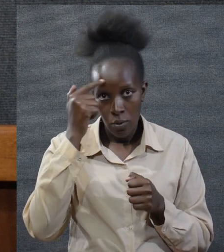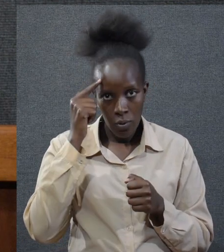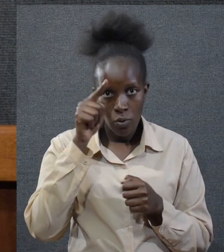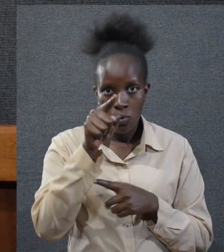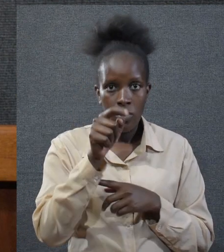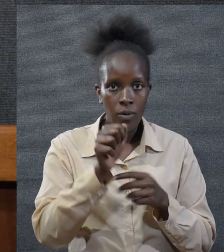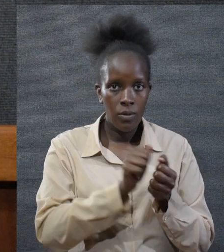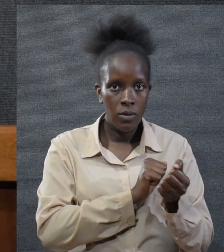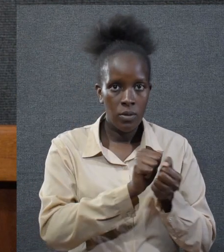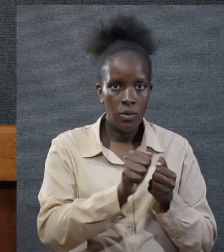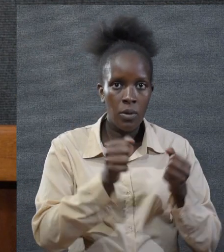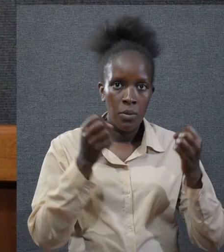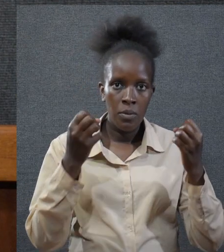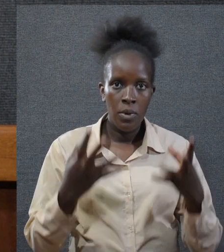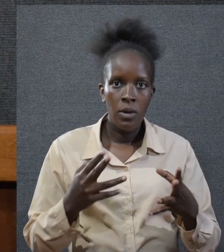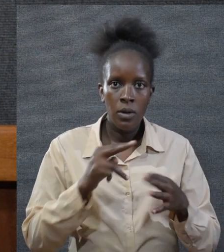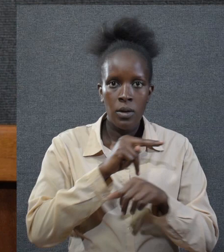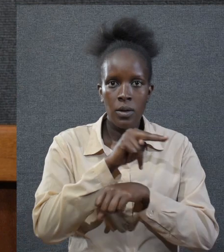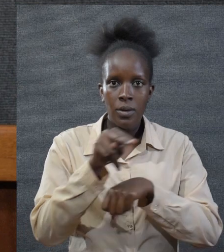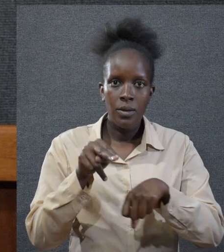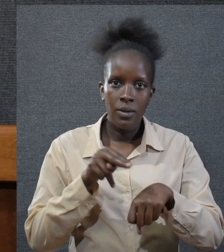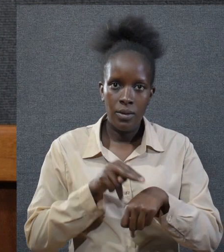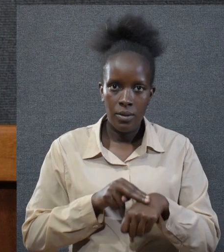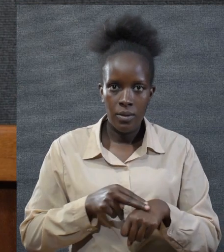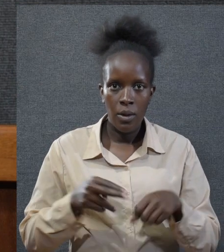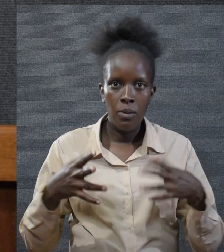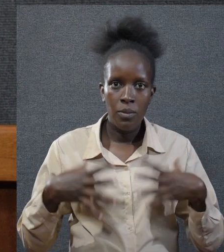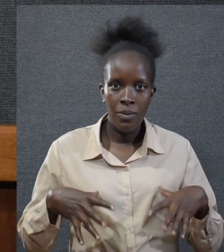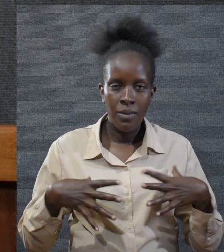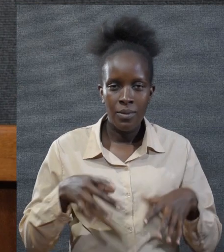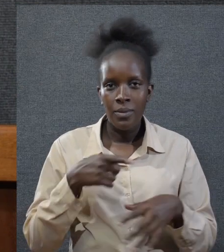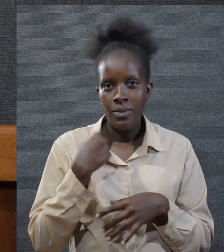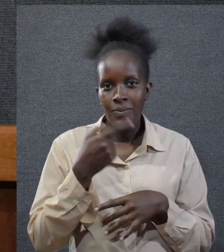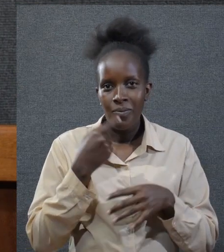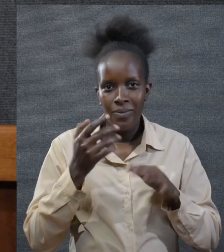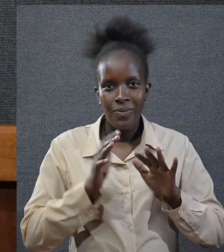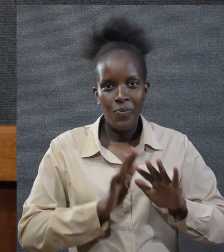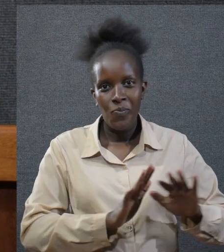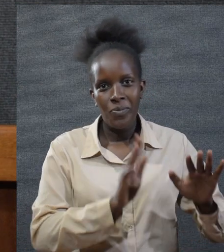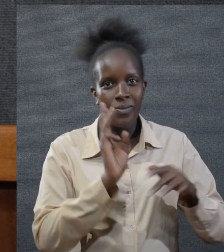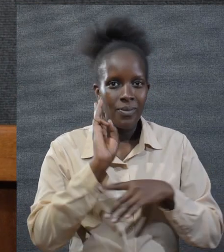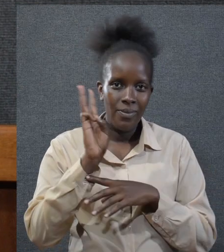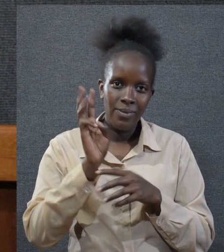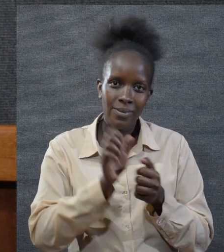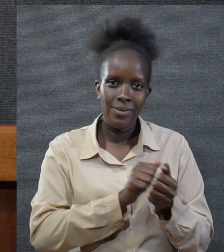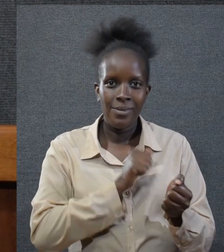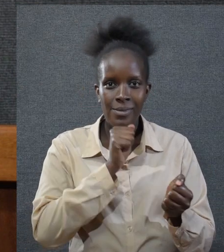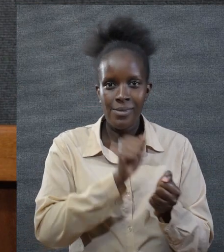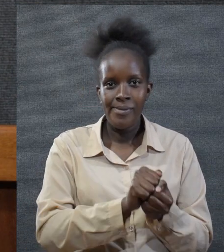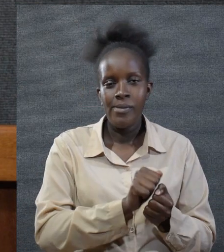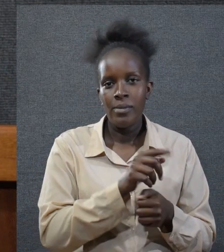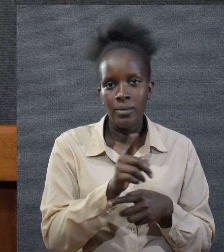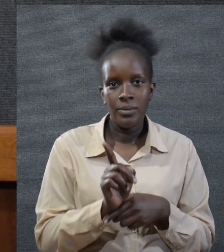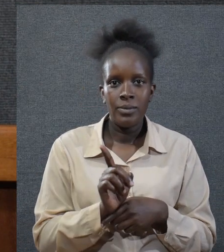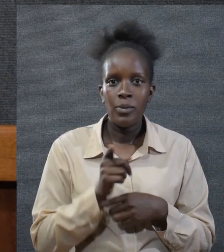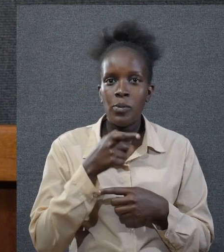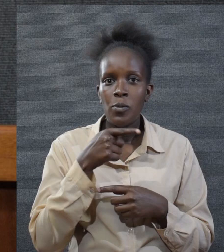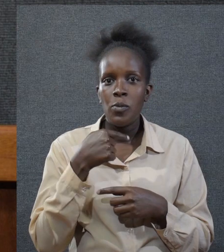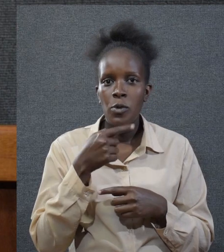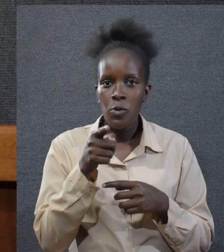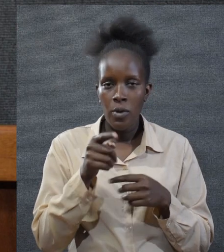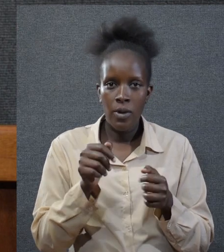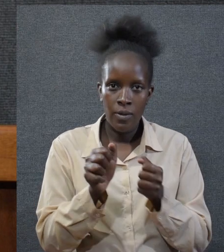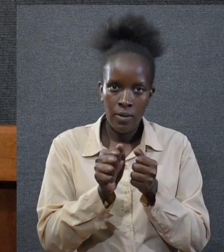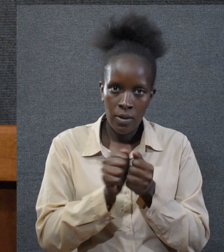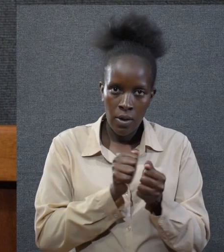Because you have plodded many nations, the peoples who are left with plodder will plodder you.